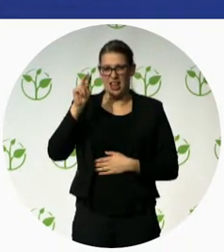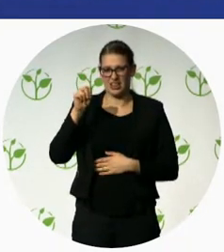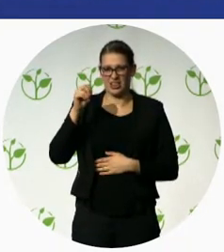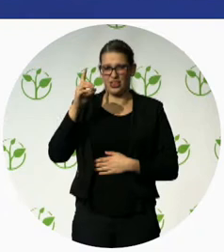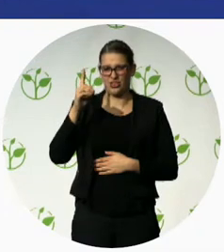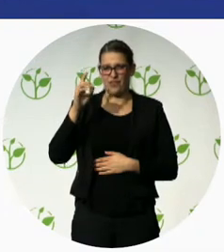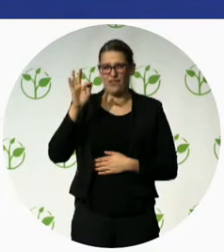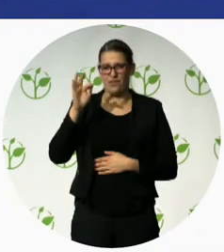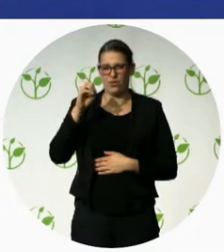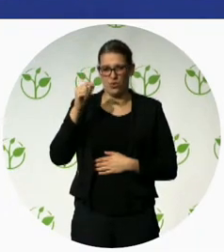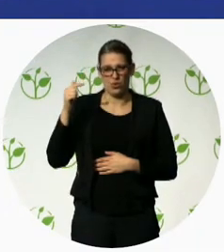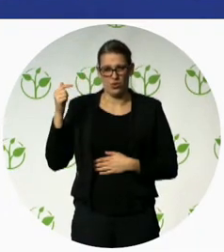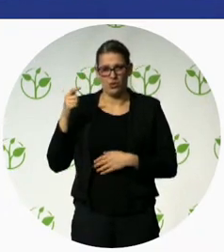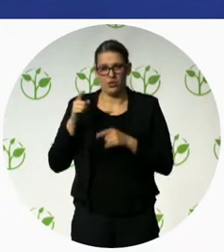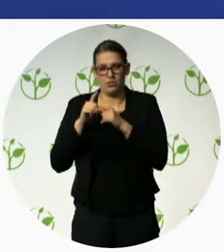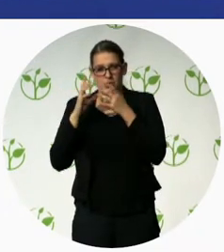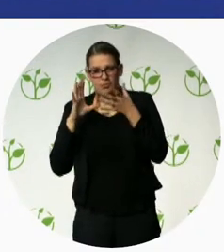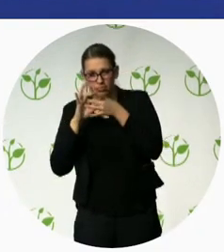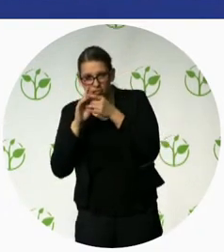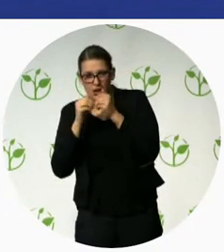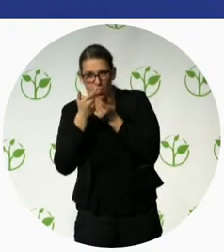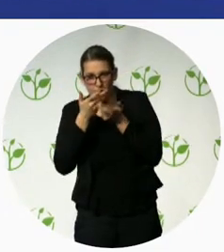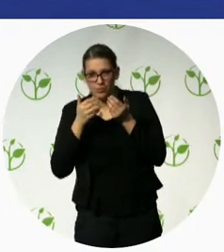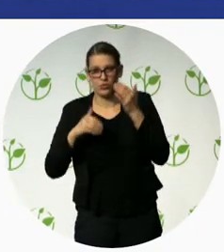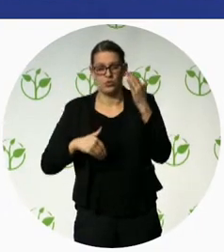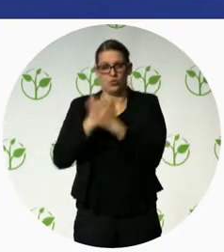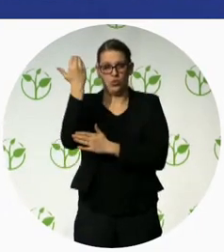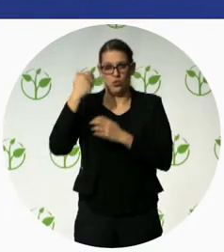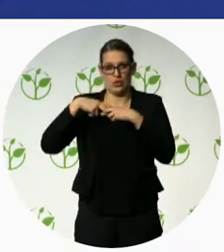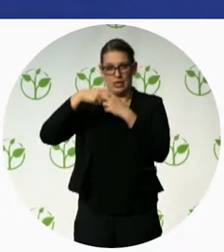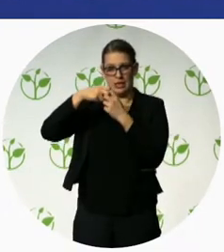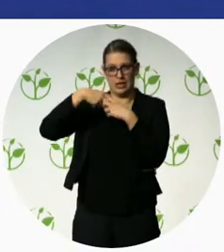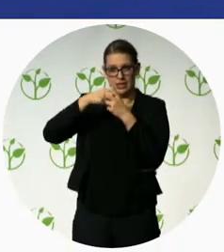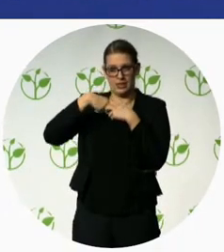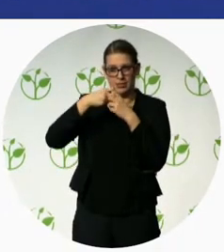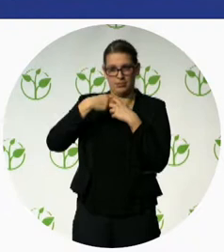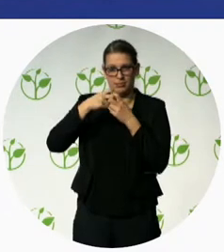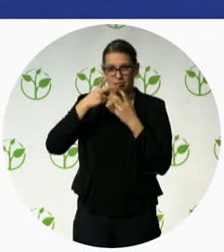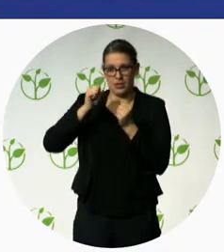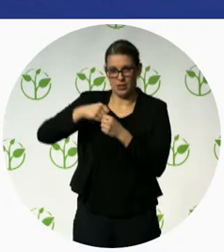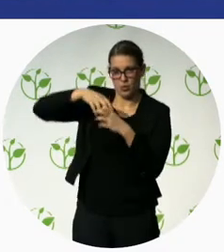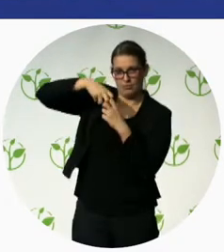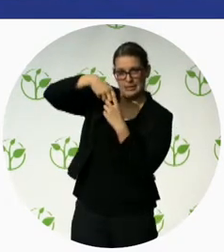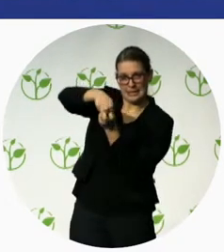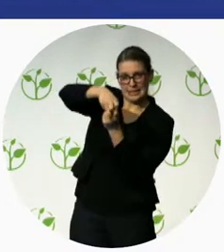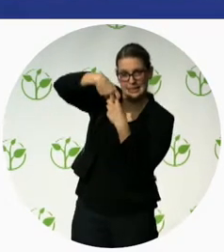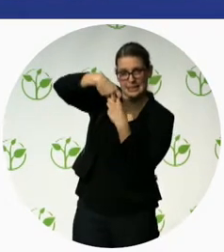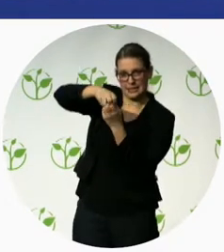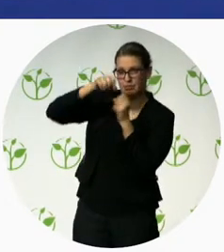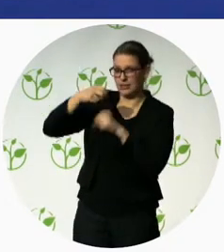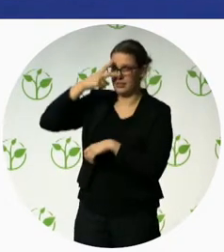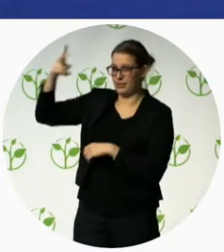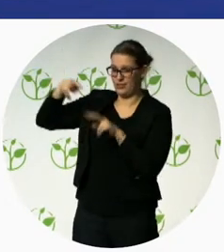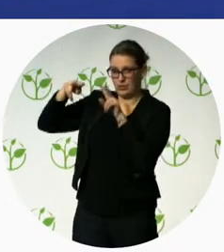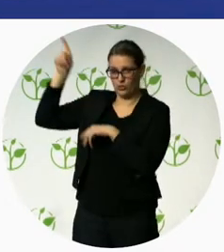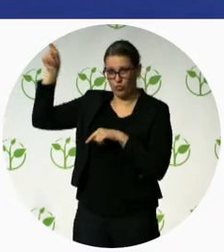performance affordable knee for above knee amputees and we came up with the Jaipur re-motion design that is Piyush and you can see